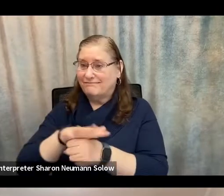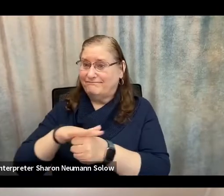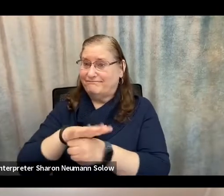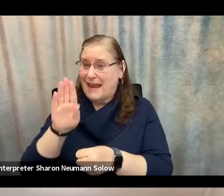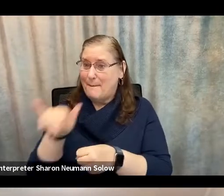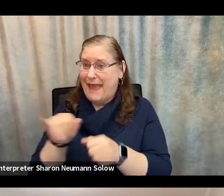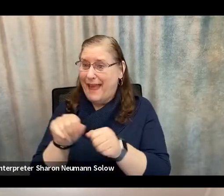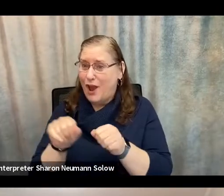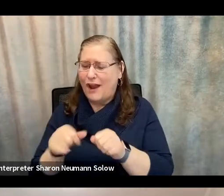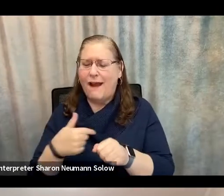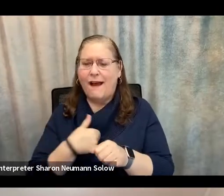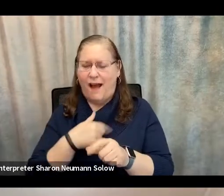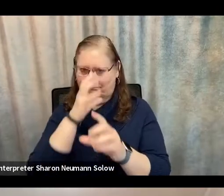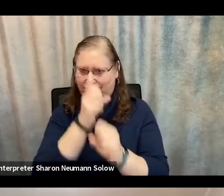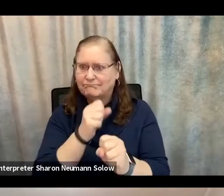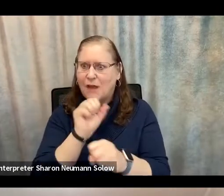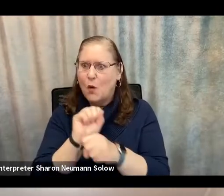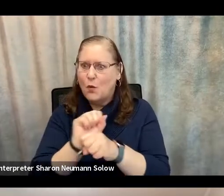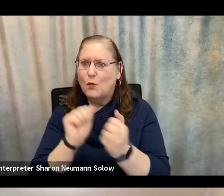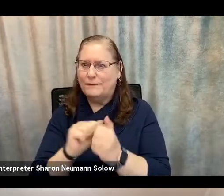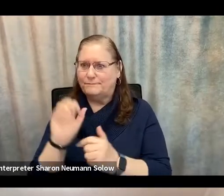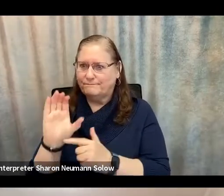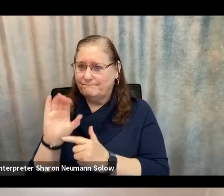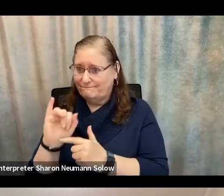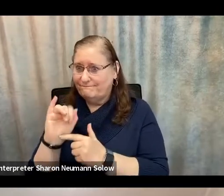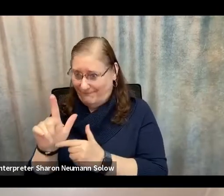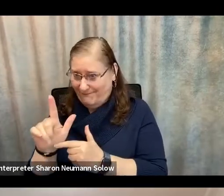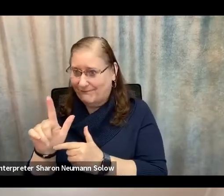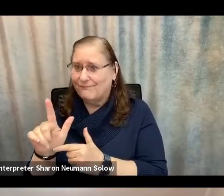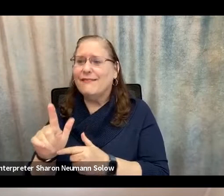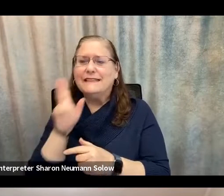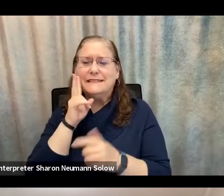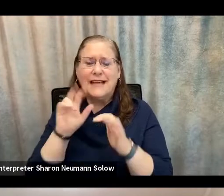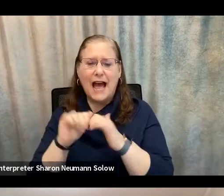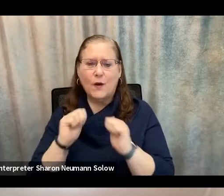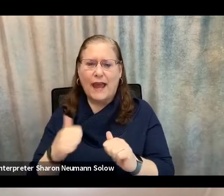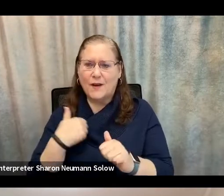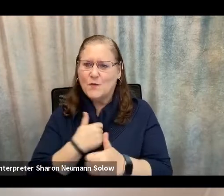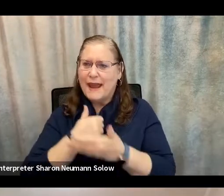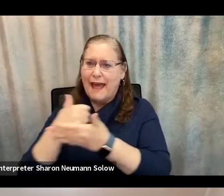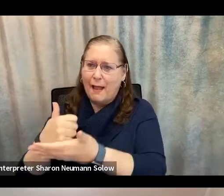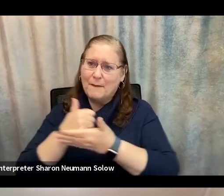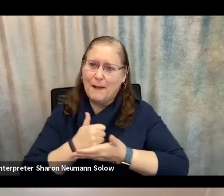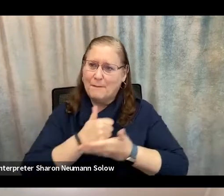working with the Center for Independent Living and seeing how we can help each other out.